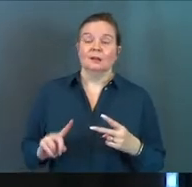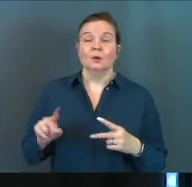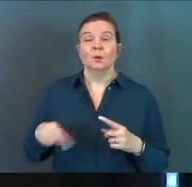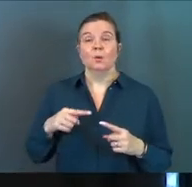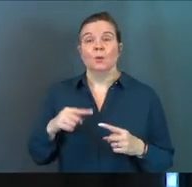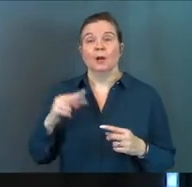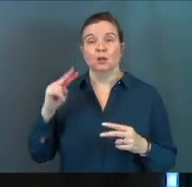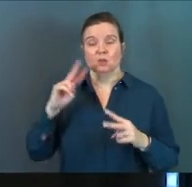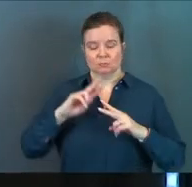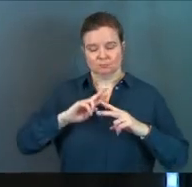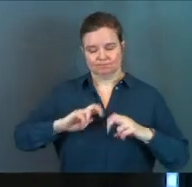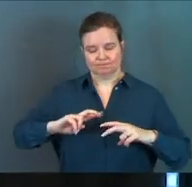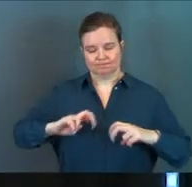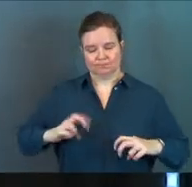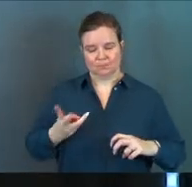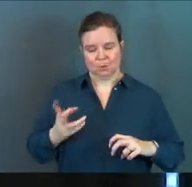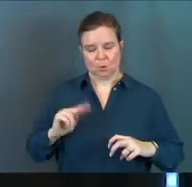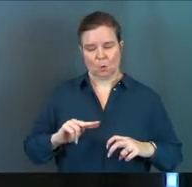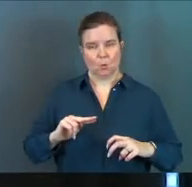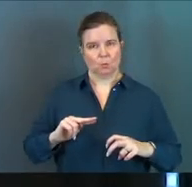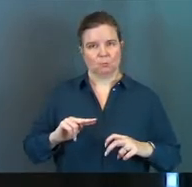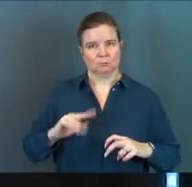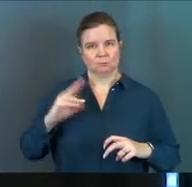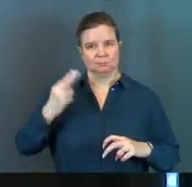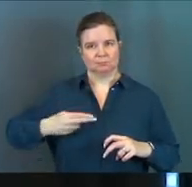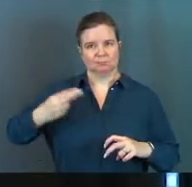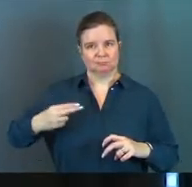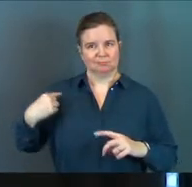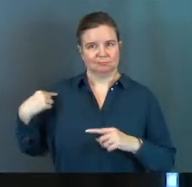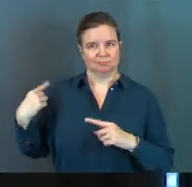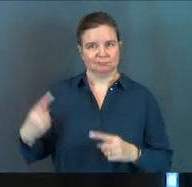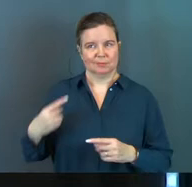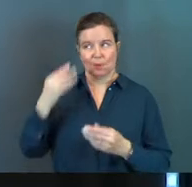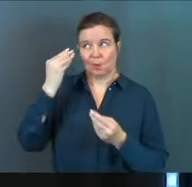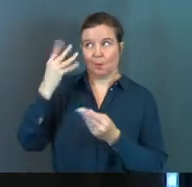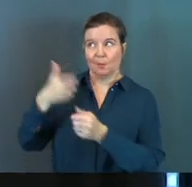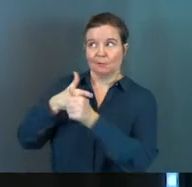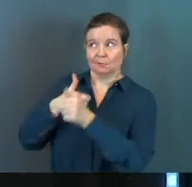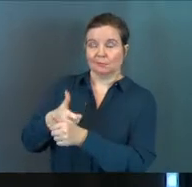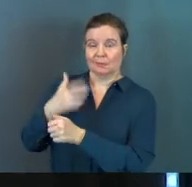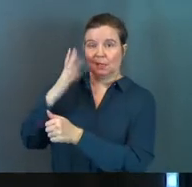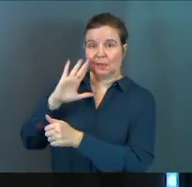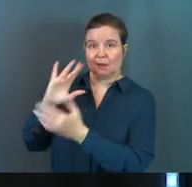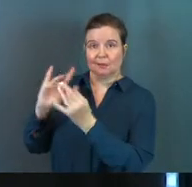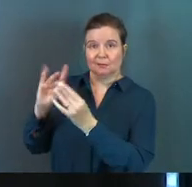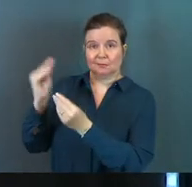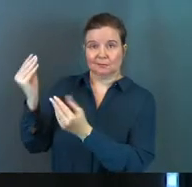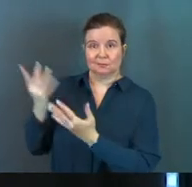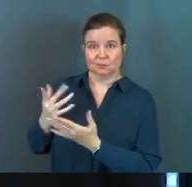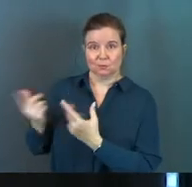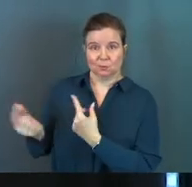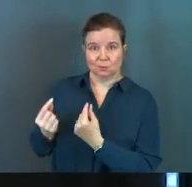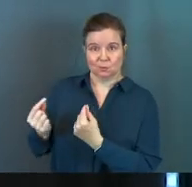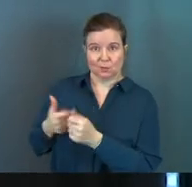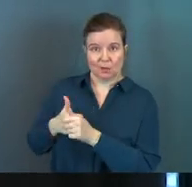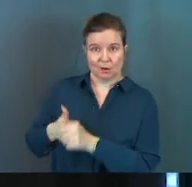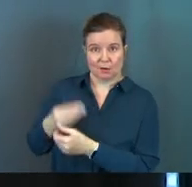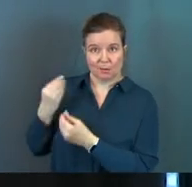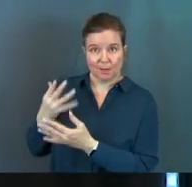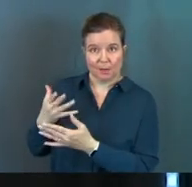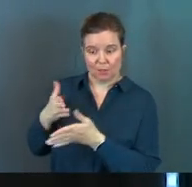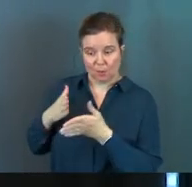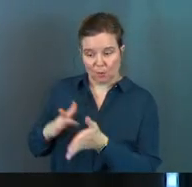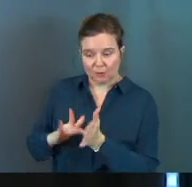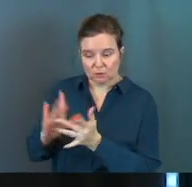When you look at yourself and your own track record of obeying the voice of God the Father in your life, the